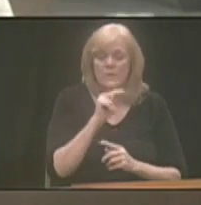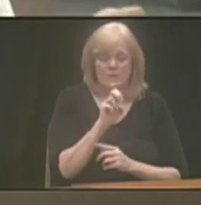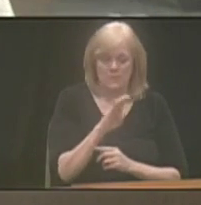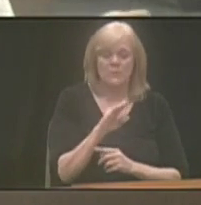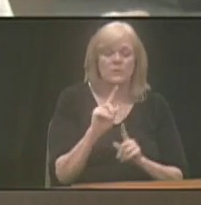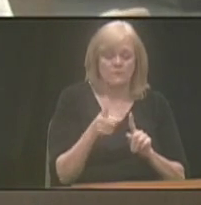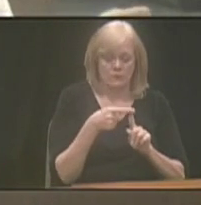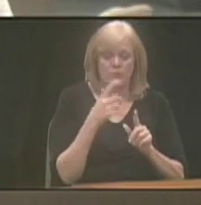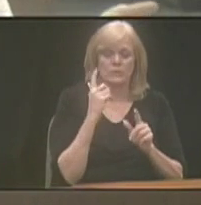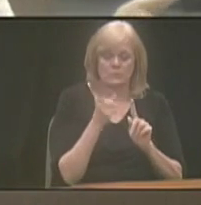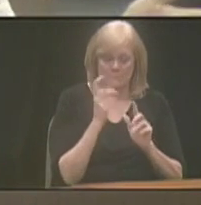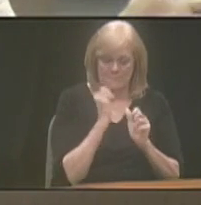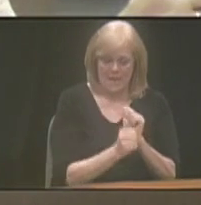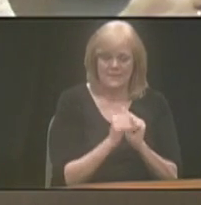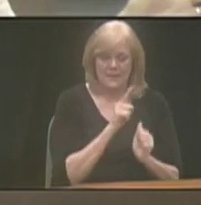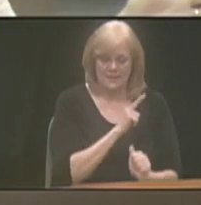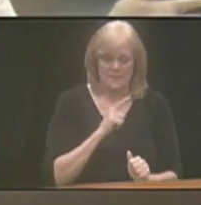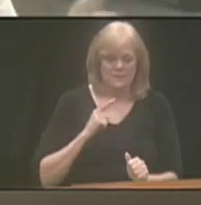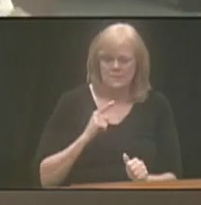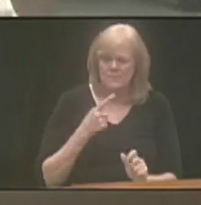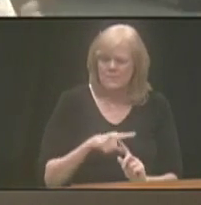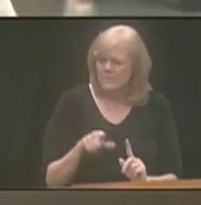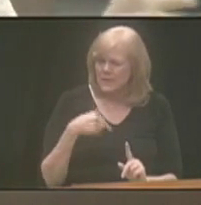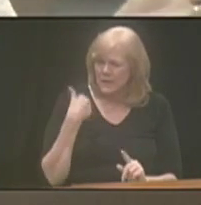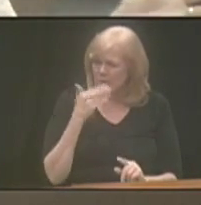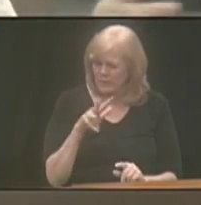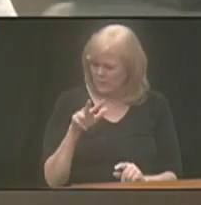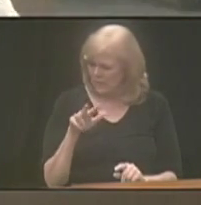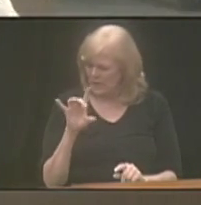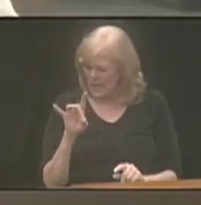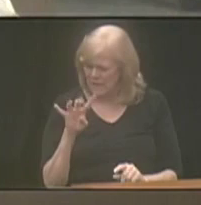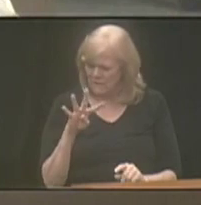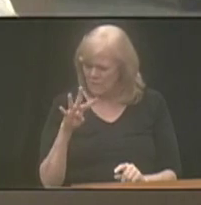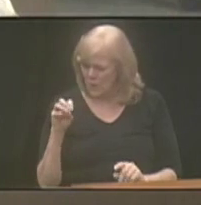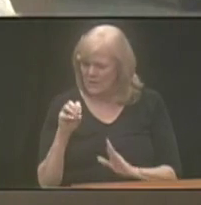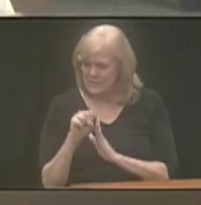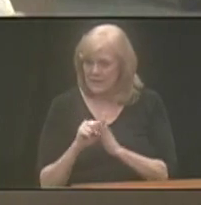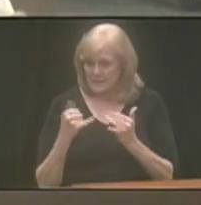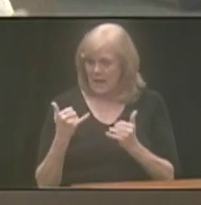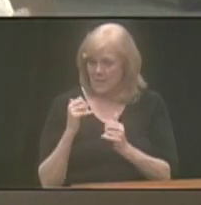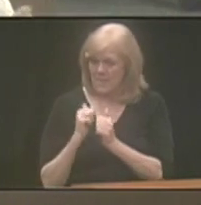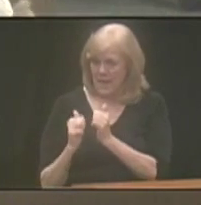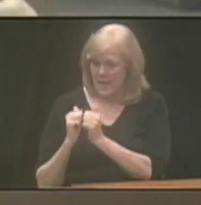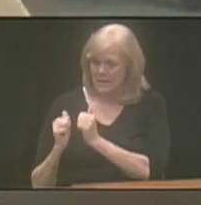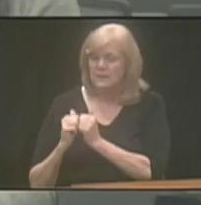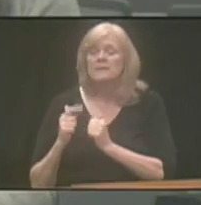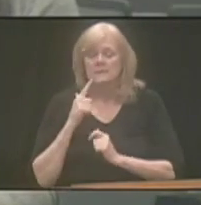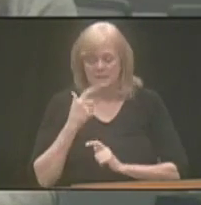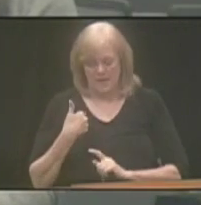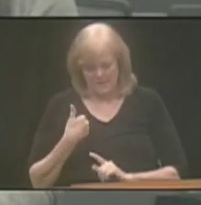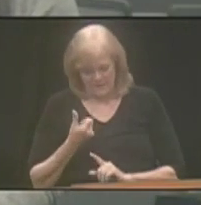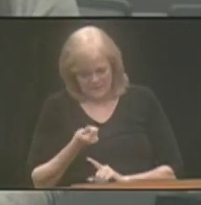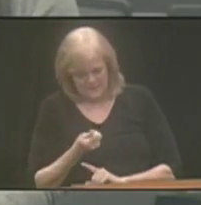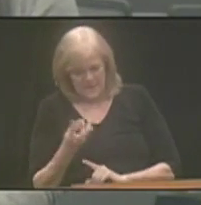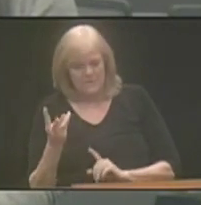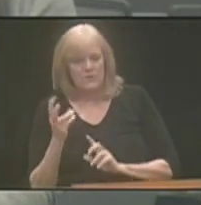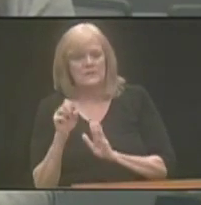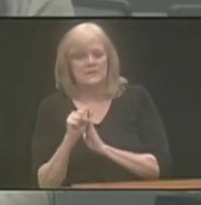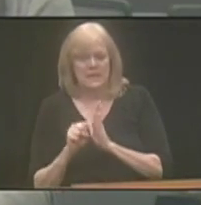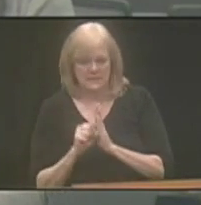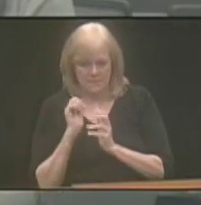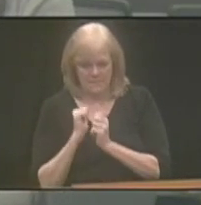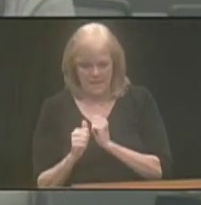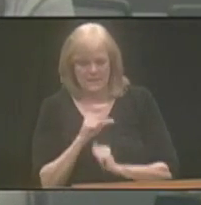first to pass the legislation, but aren't there something like 38 or 40 states that have now passed it? There are several states that have passed the